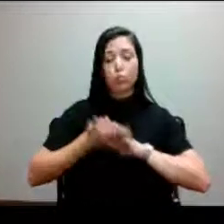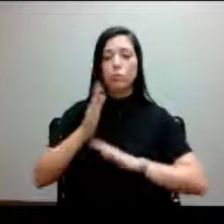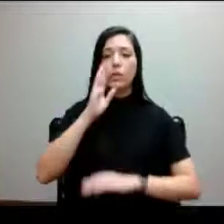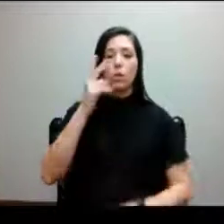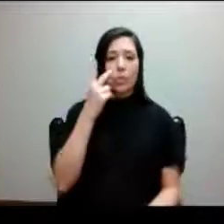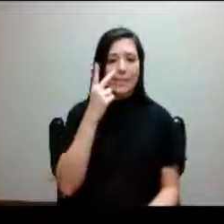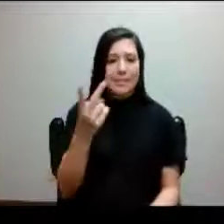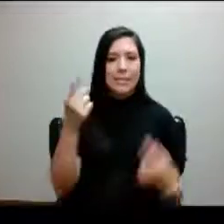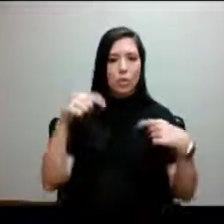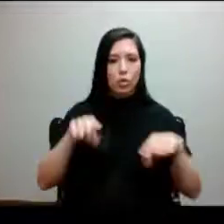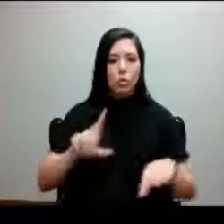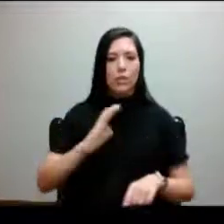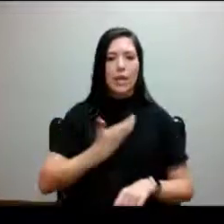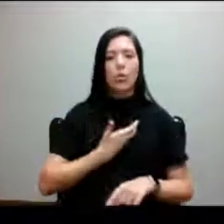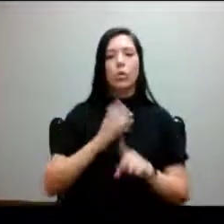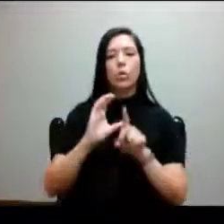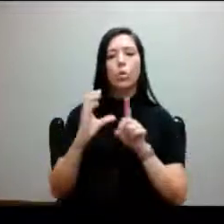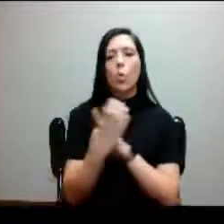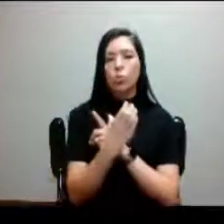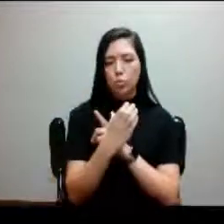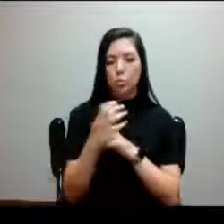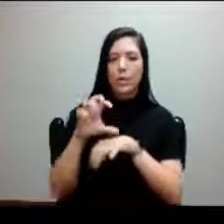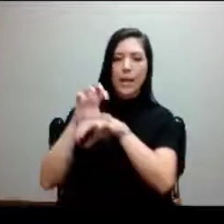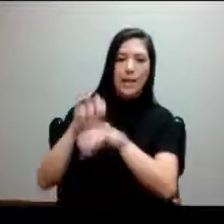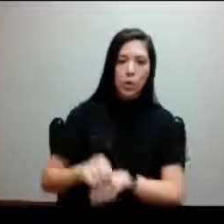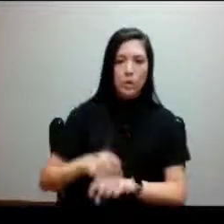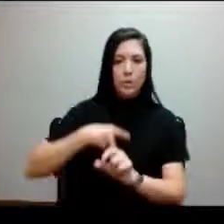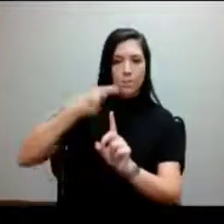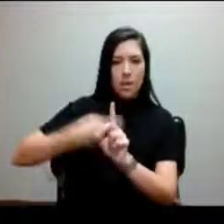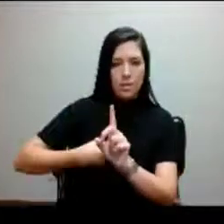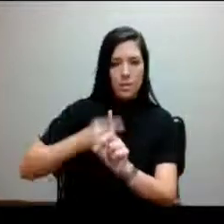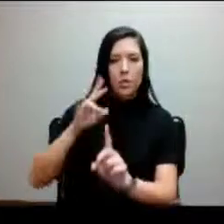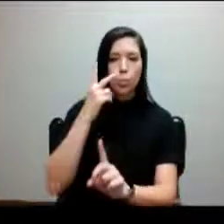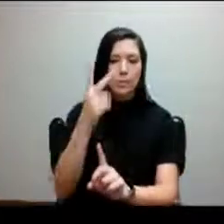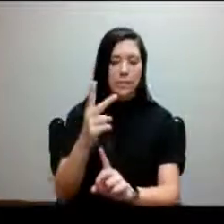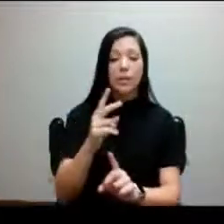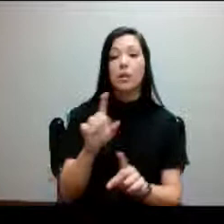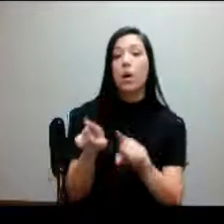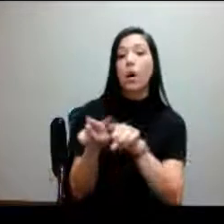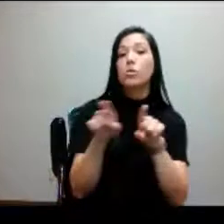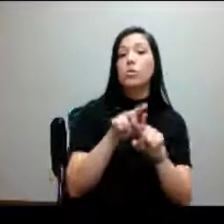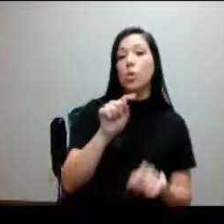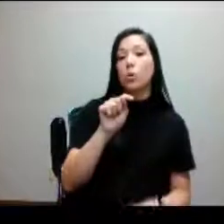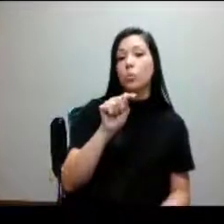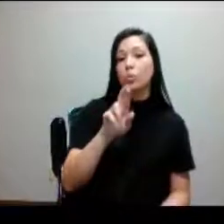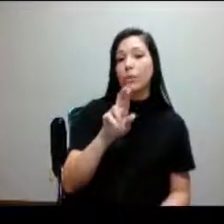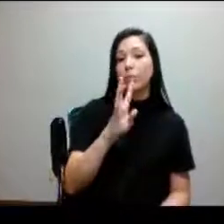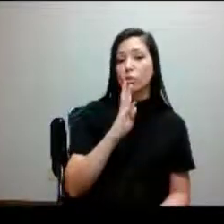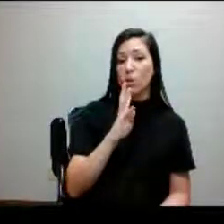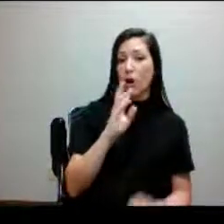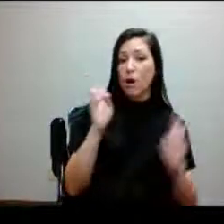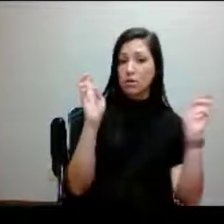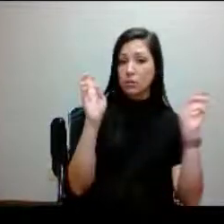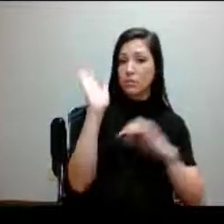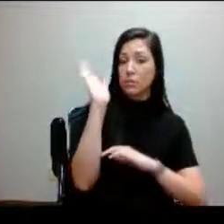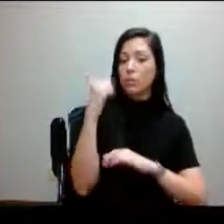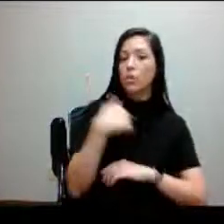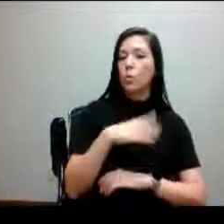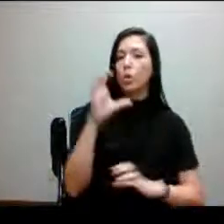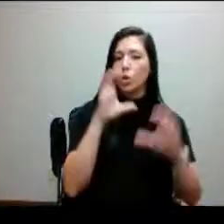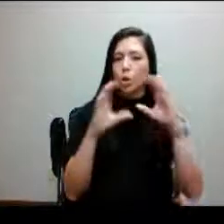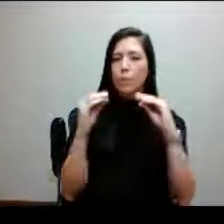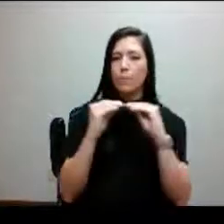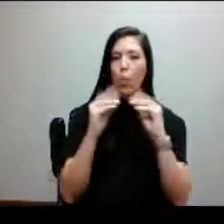Cultural Heritage Month celebrations. As we continue our Trinity talks, we're looking at some more topics related to some of the things that we're